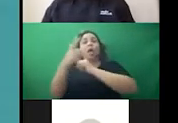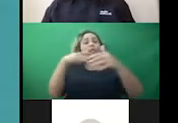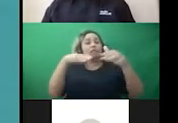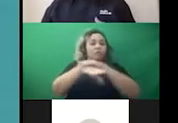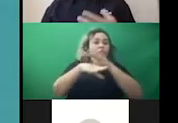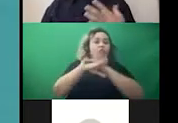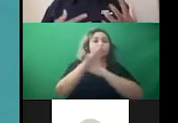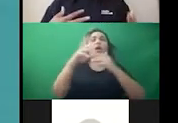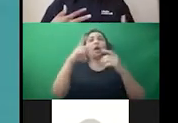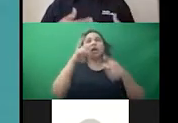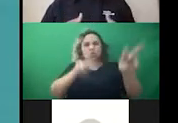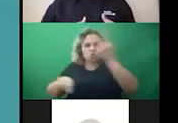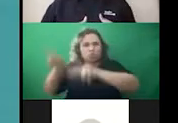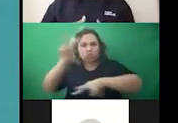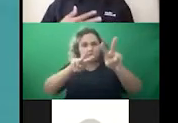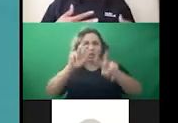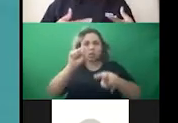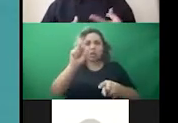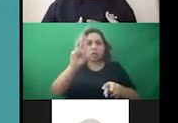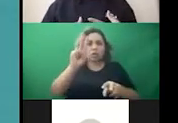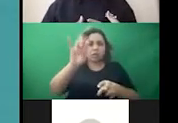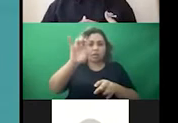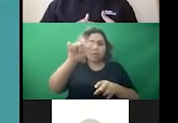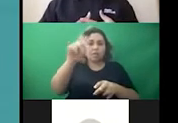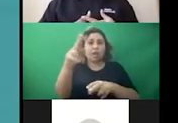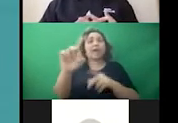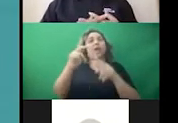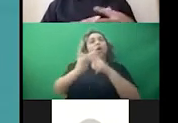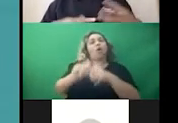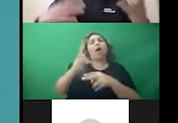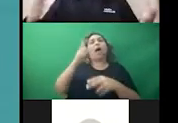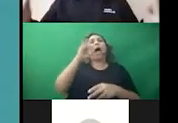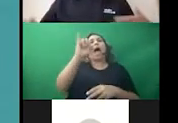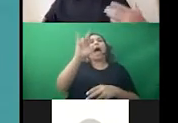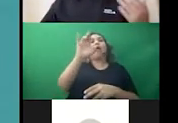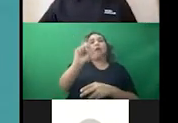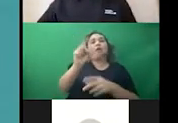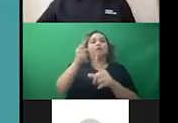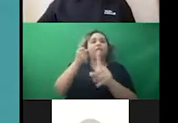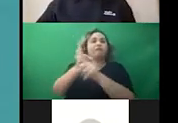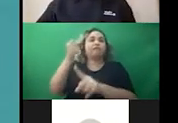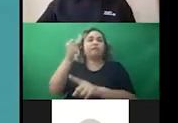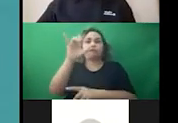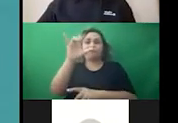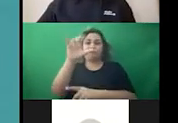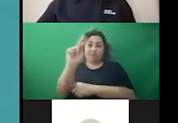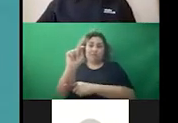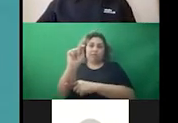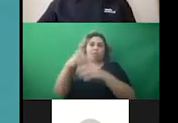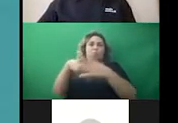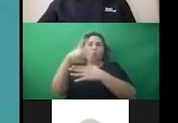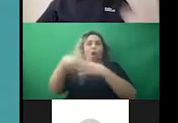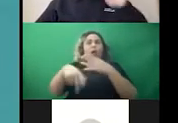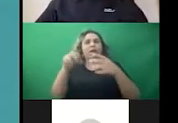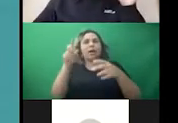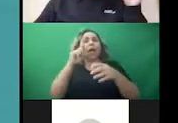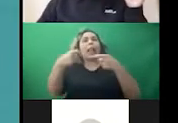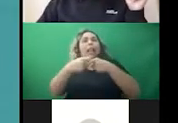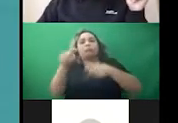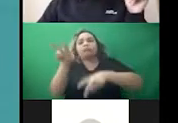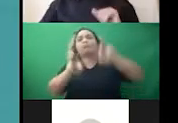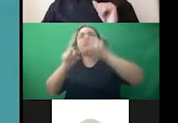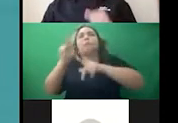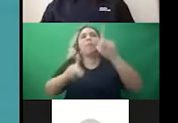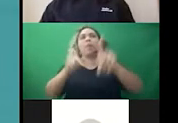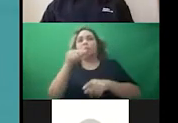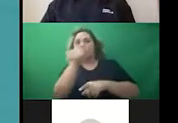surveillance, like dismantling the Iron Fist program, and electronic monitoring and more. And then also before we